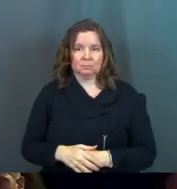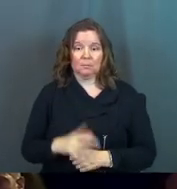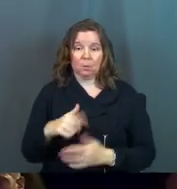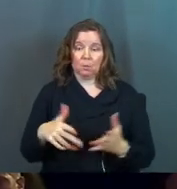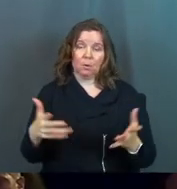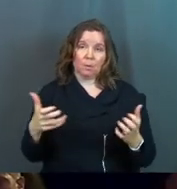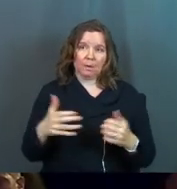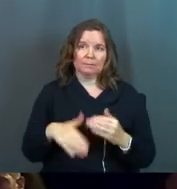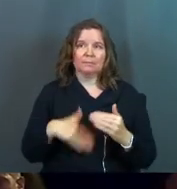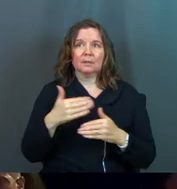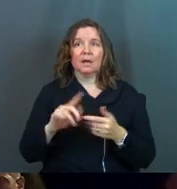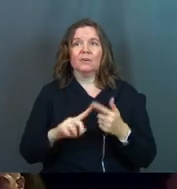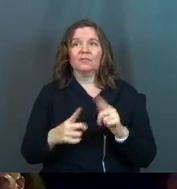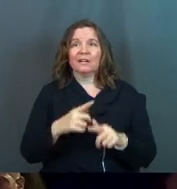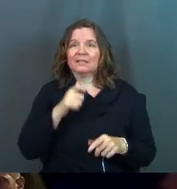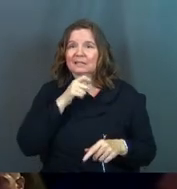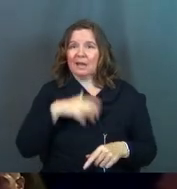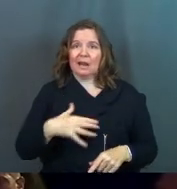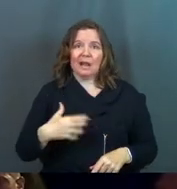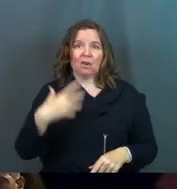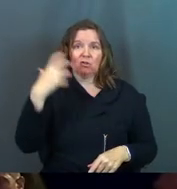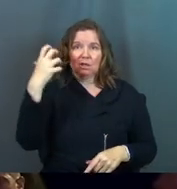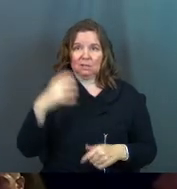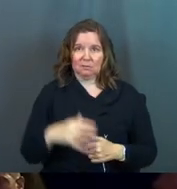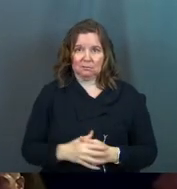That's what you want. Next, a friend that isn't angry.